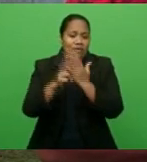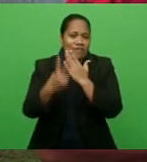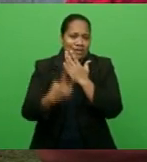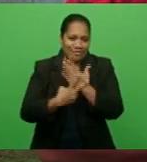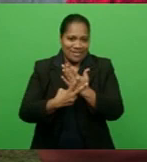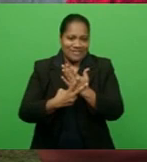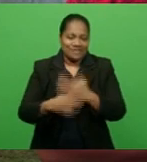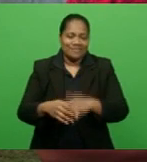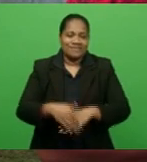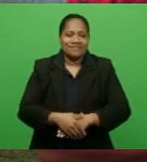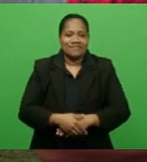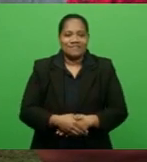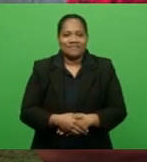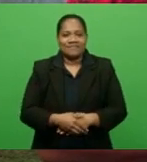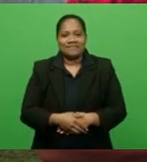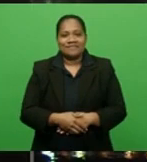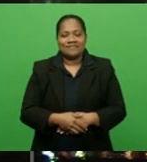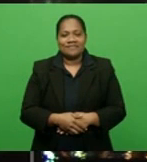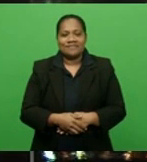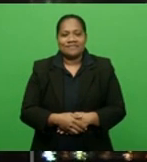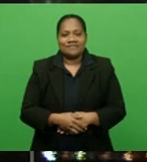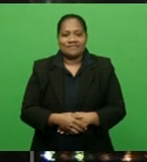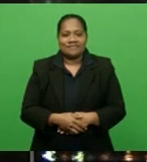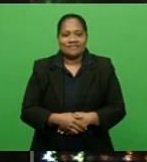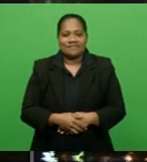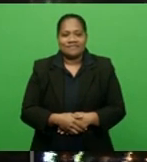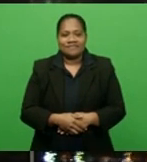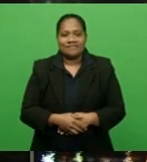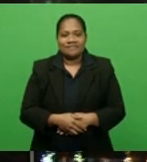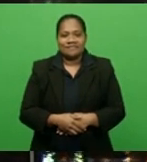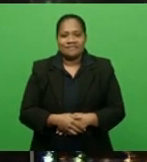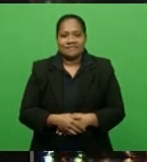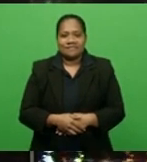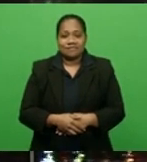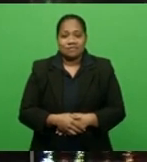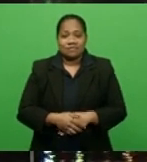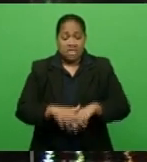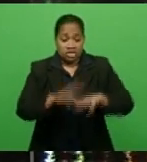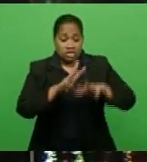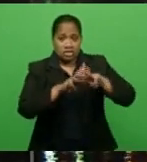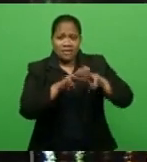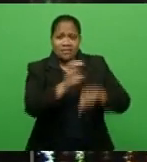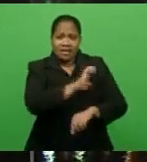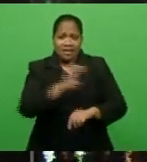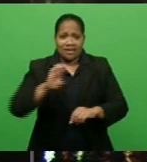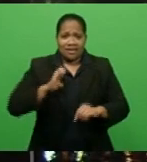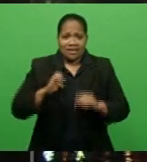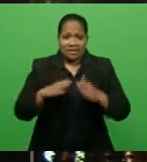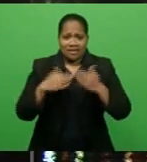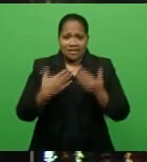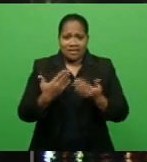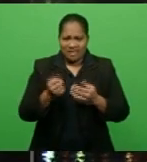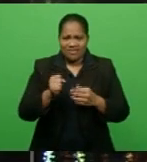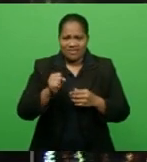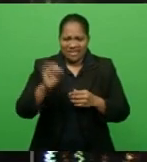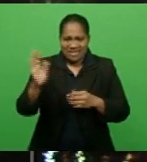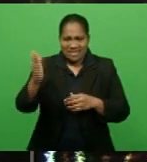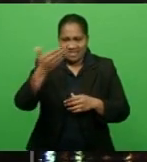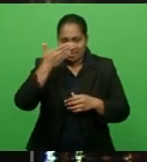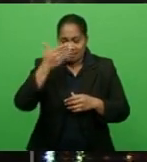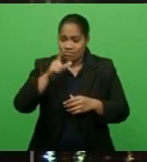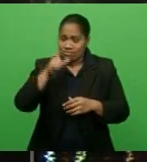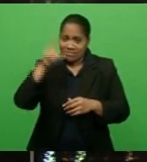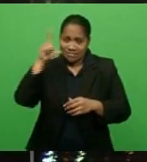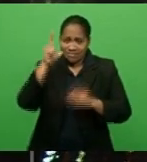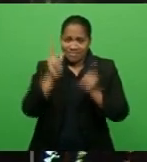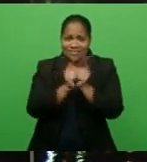Nanunga, FBC News. While the Sidelpa executives are hailing the outcome of yesterday's meeting, one of